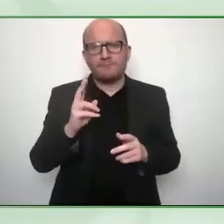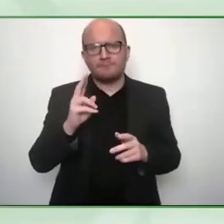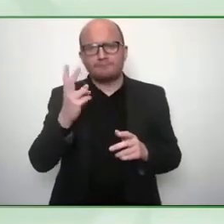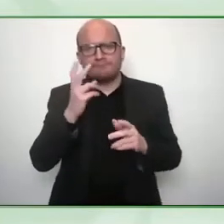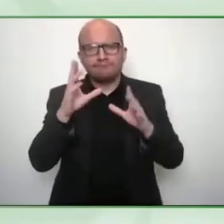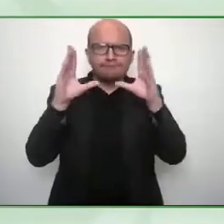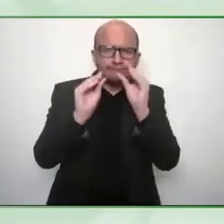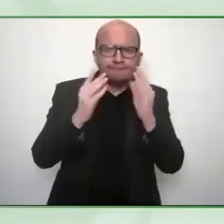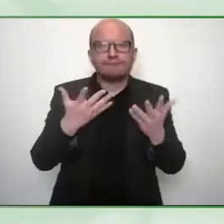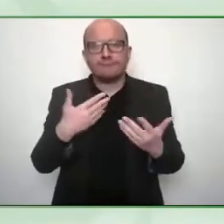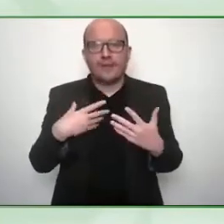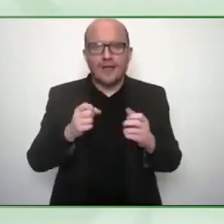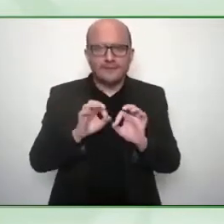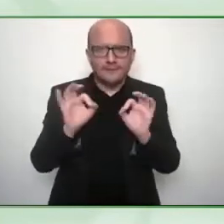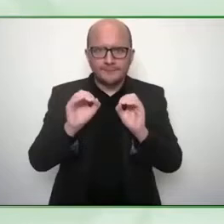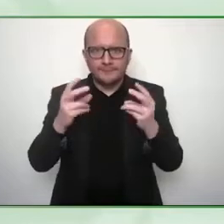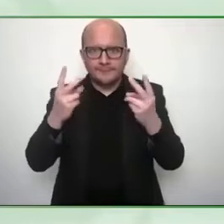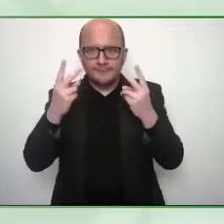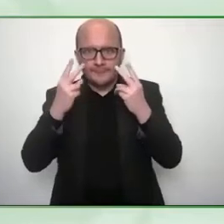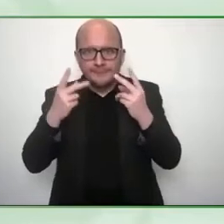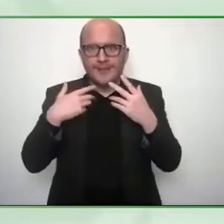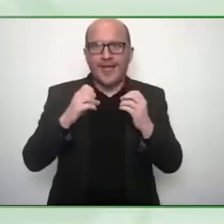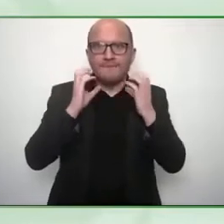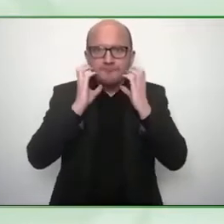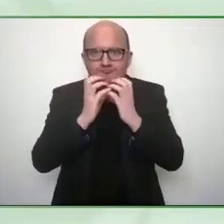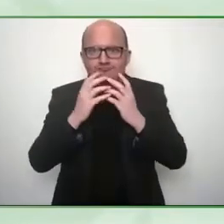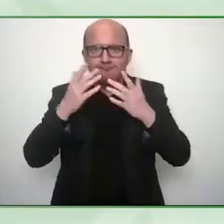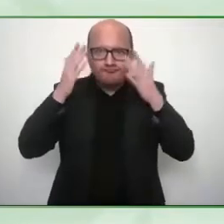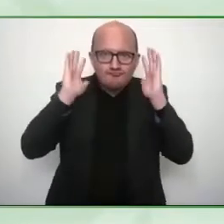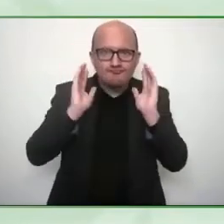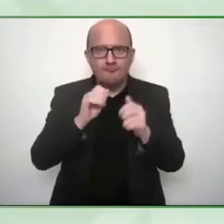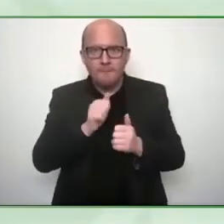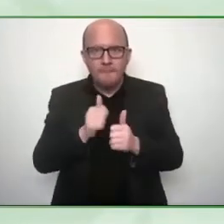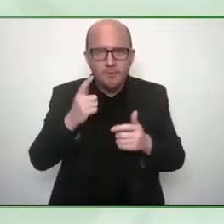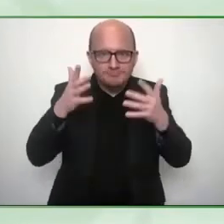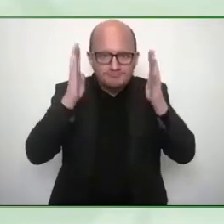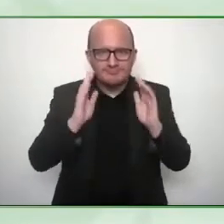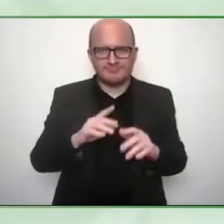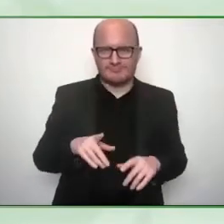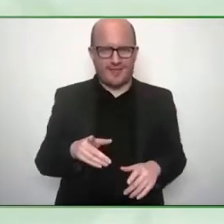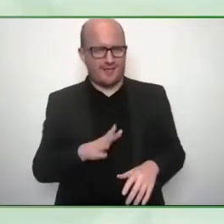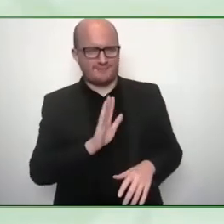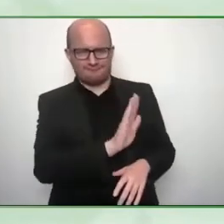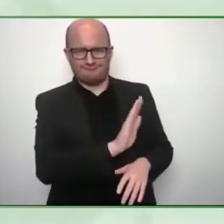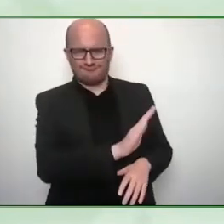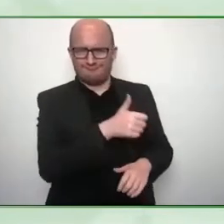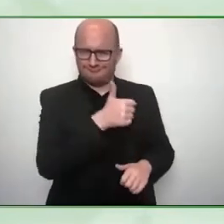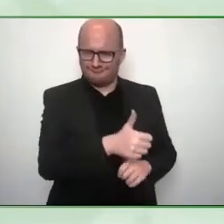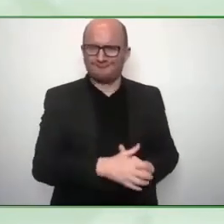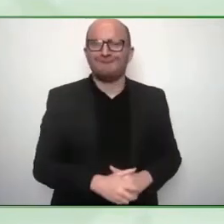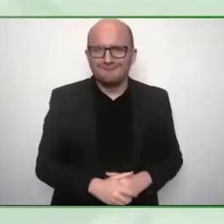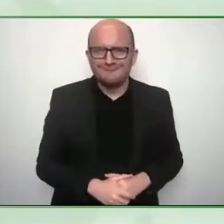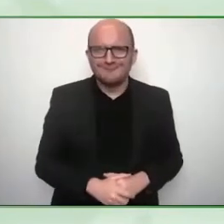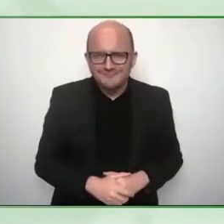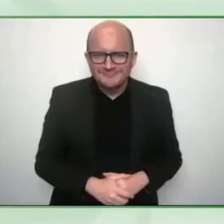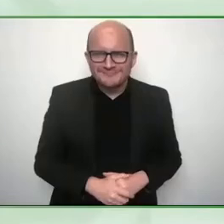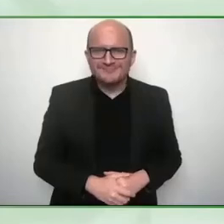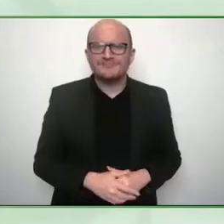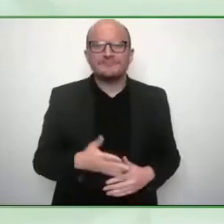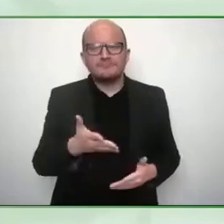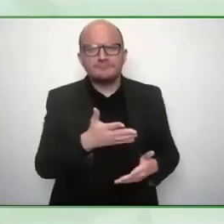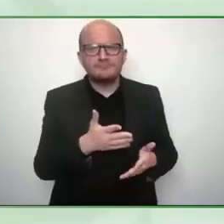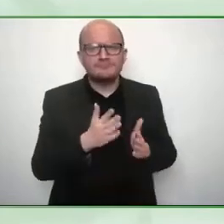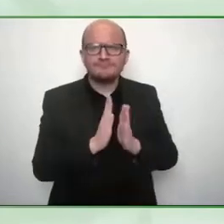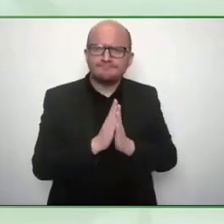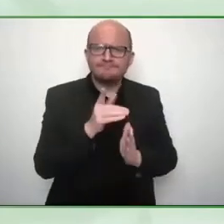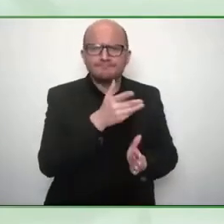glasses and keeping most of my hair yeah no need to show off Brian okay so tell us about 3DP for me I mean I